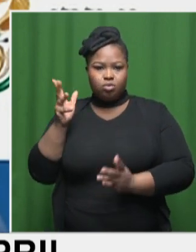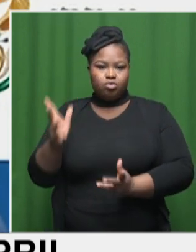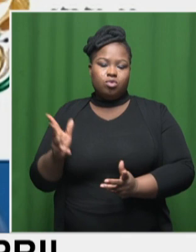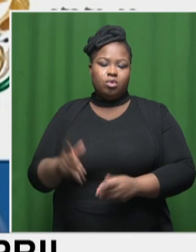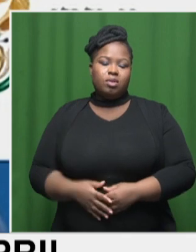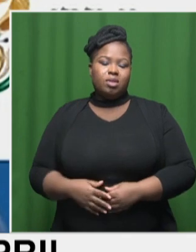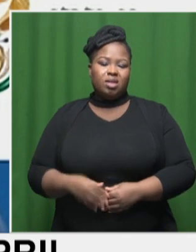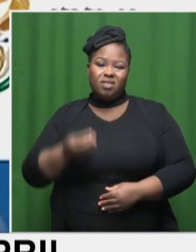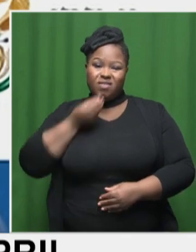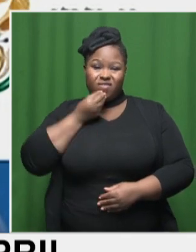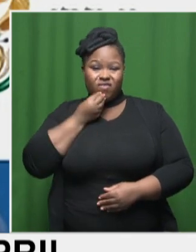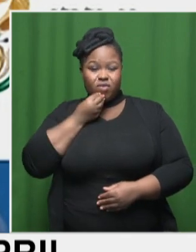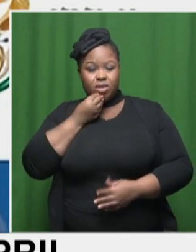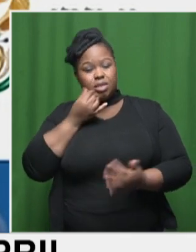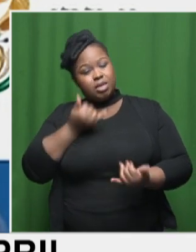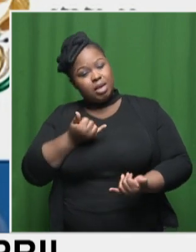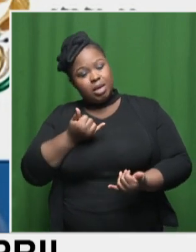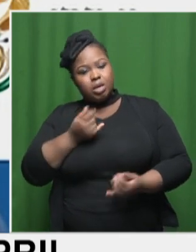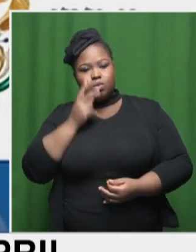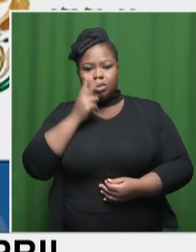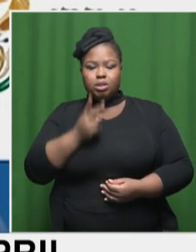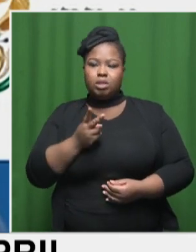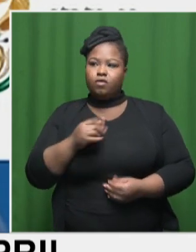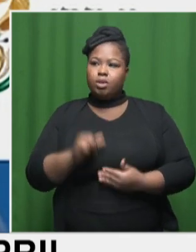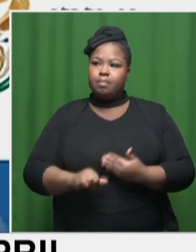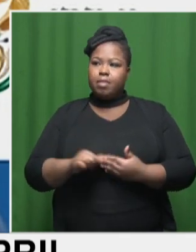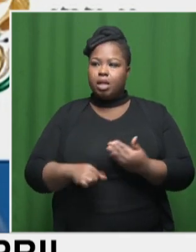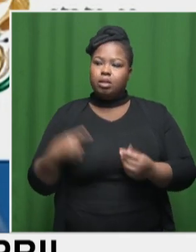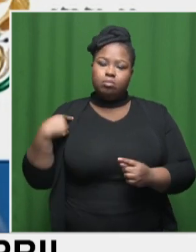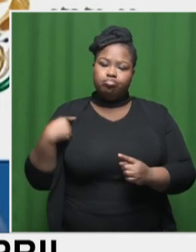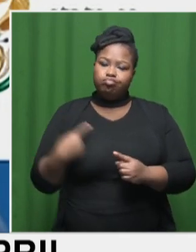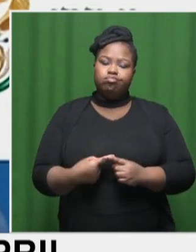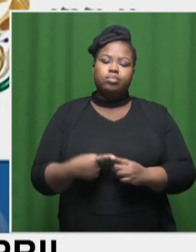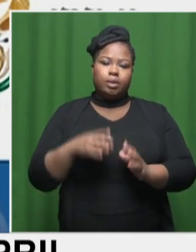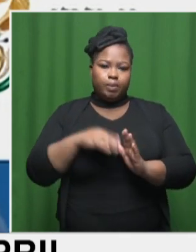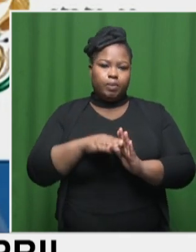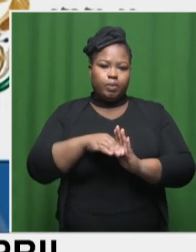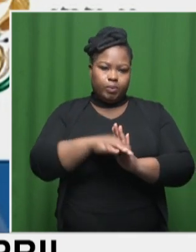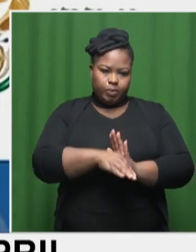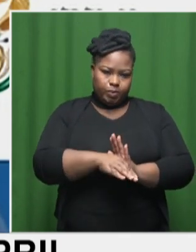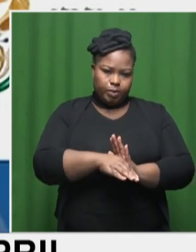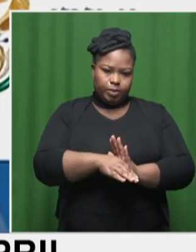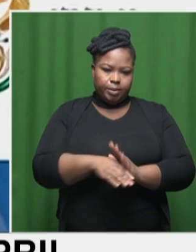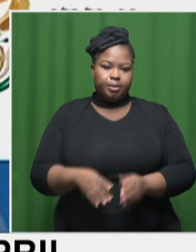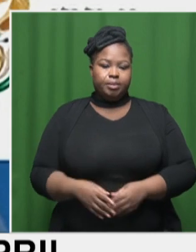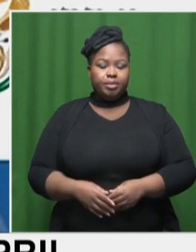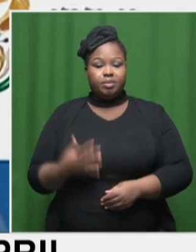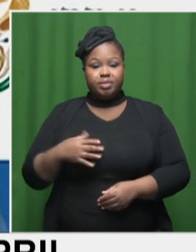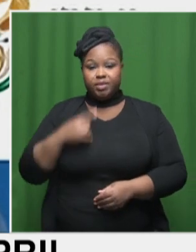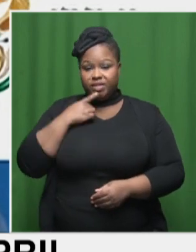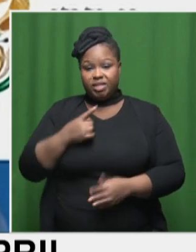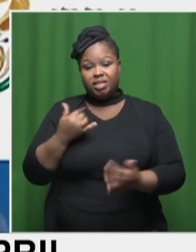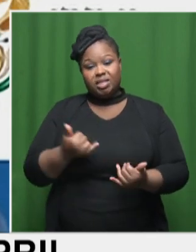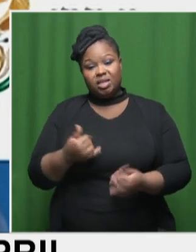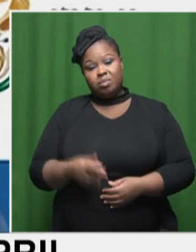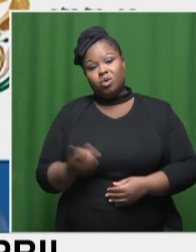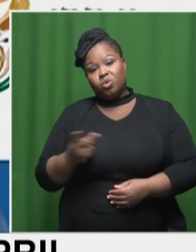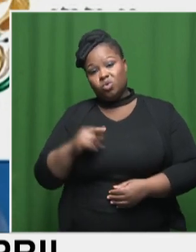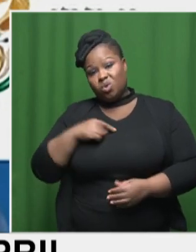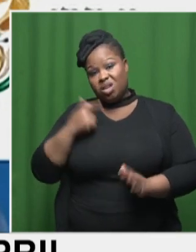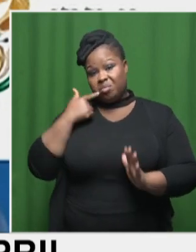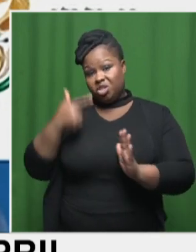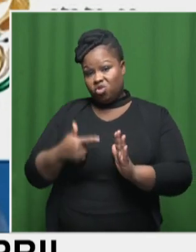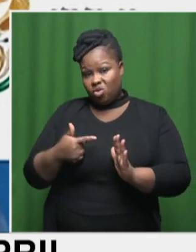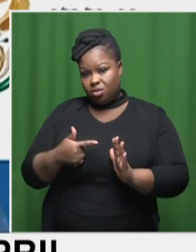trajectory for food has been now, you know, for the last couple of months slowing down. And, well, I've just mentioned the factors with regard to fuel.